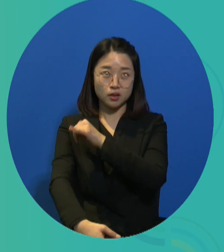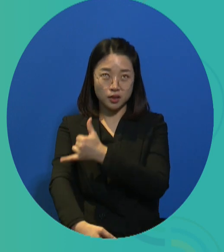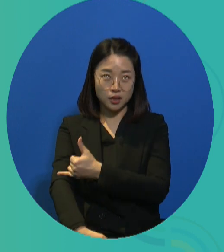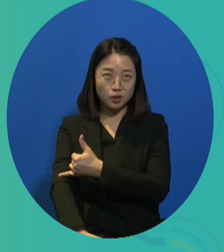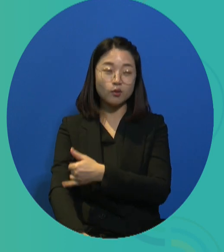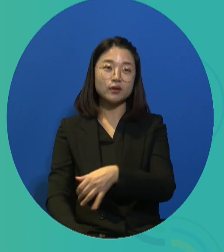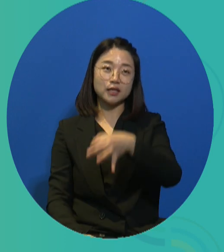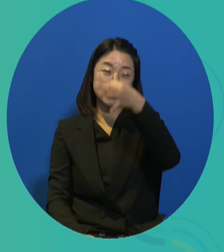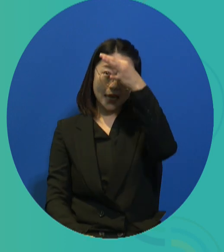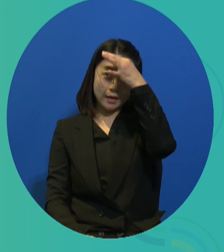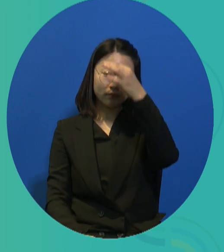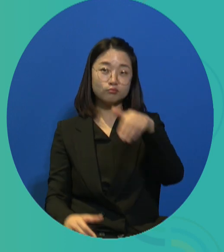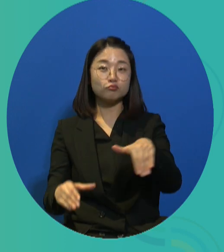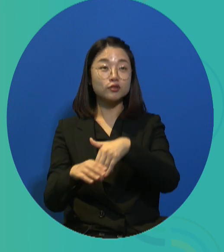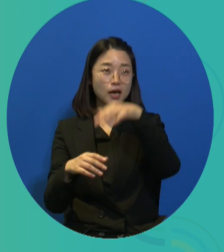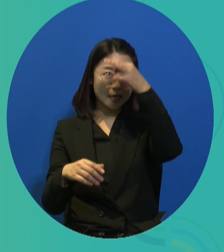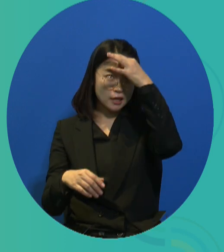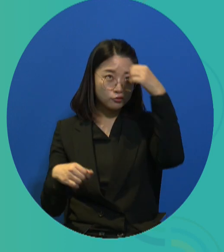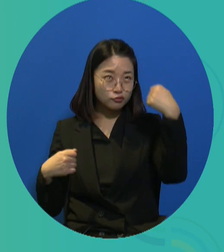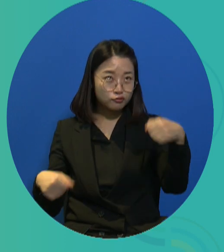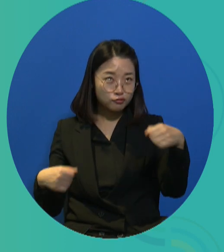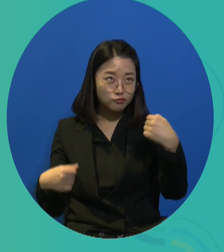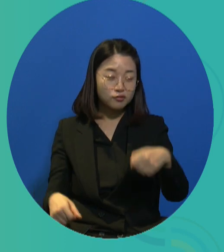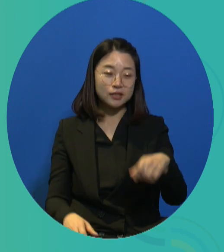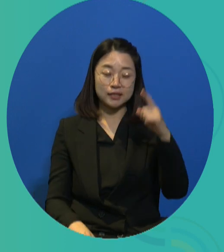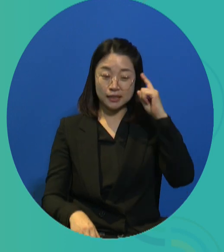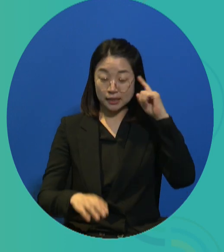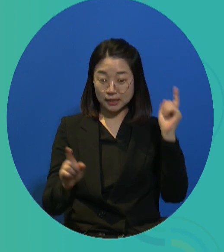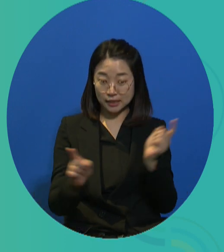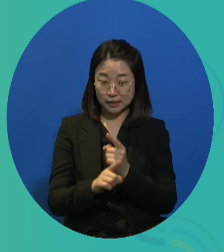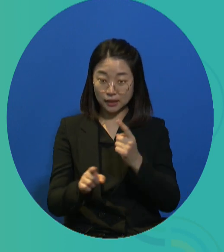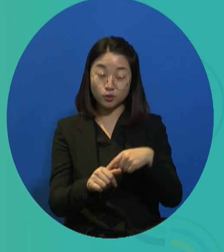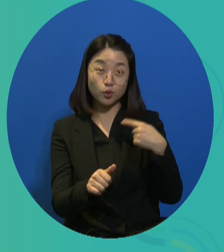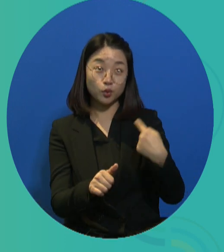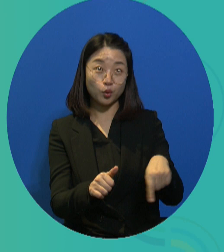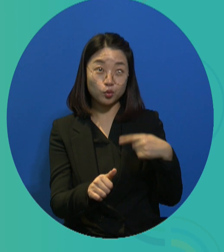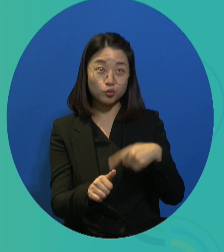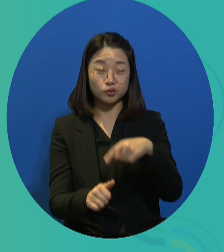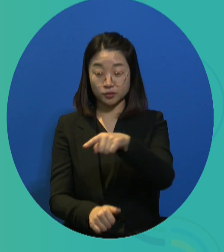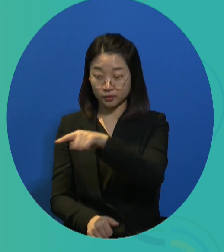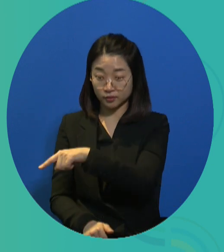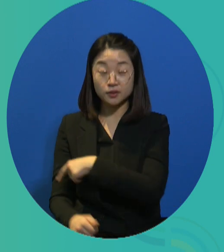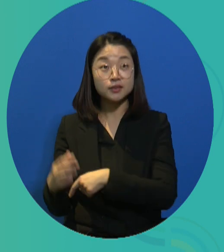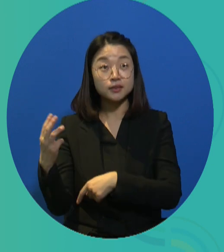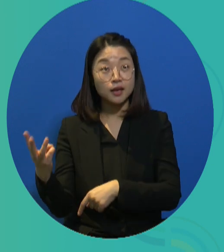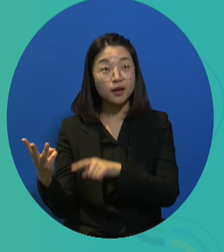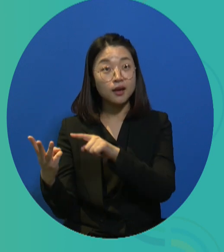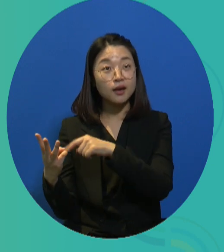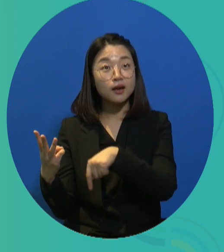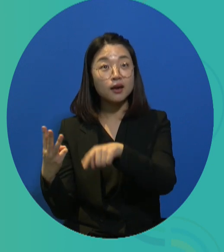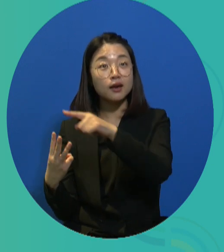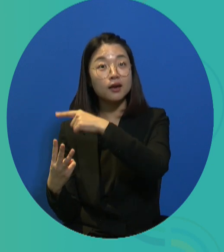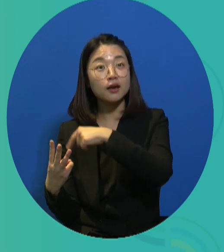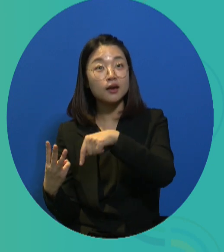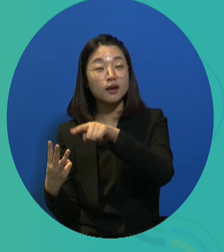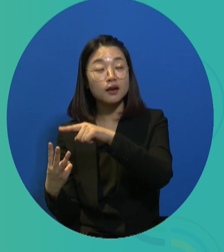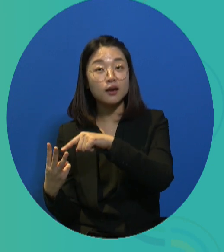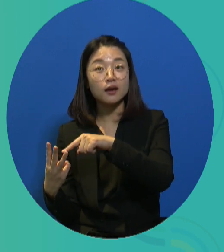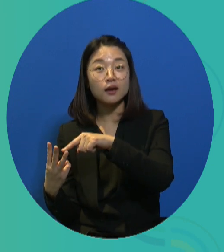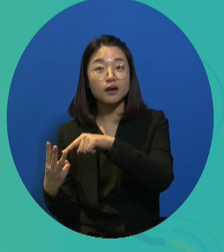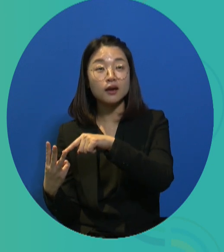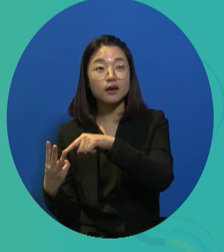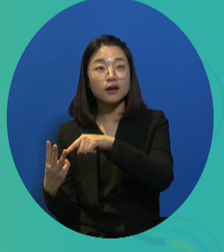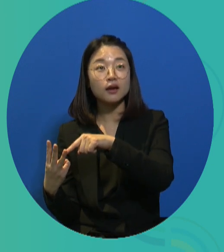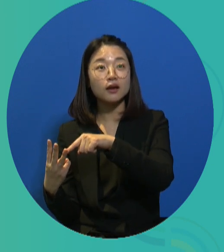job domains that can be given to severely disabled persons. The three domains are